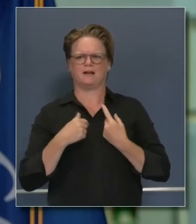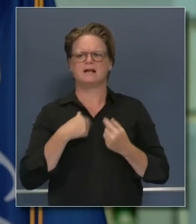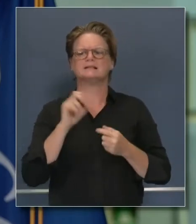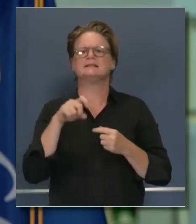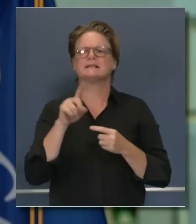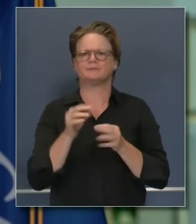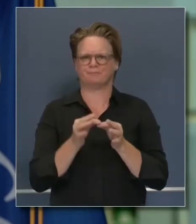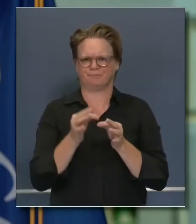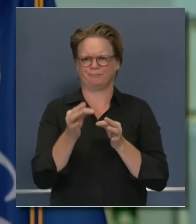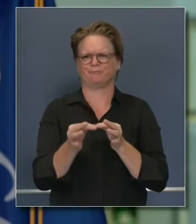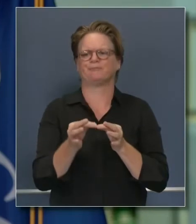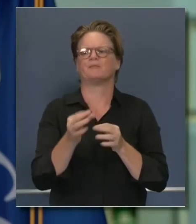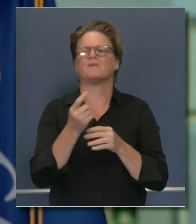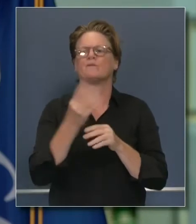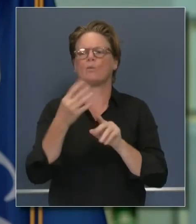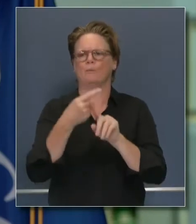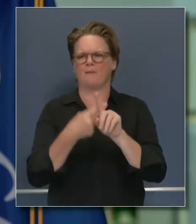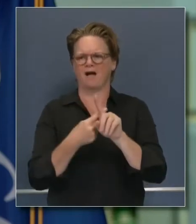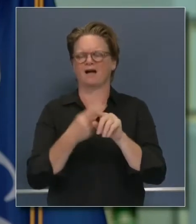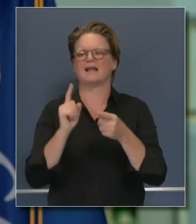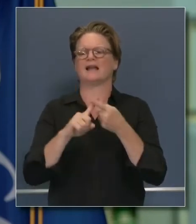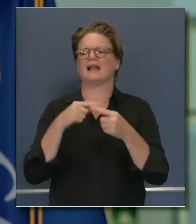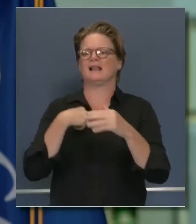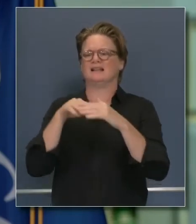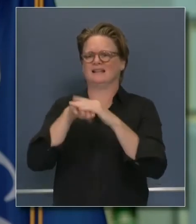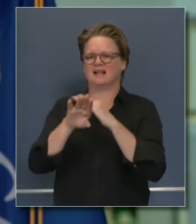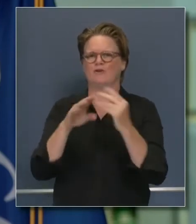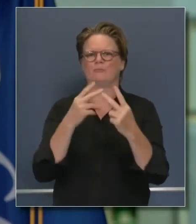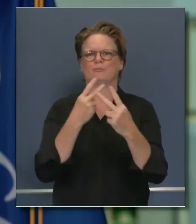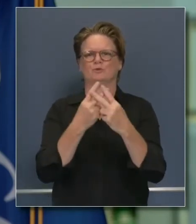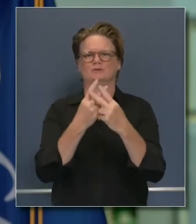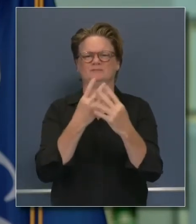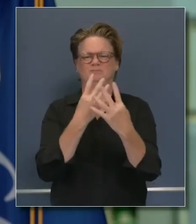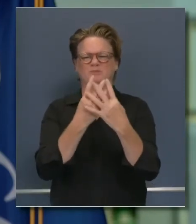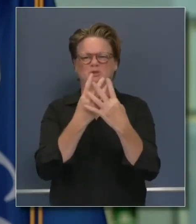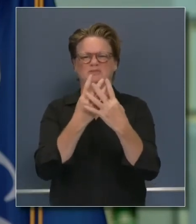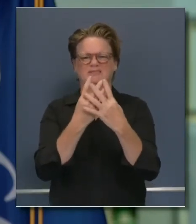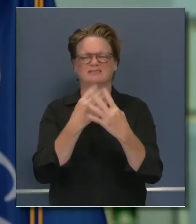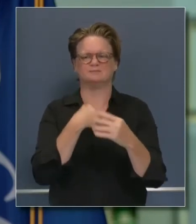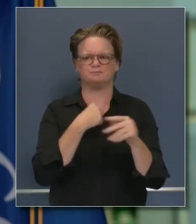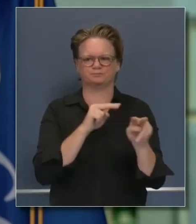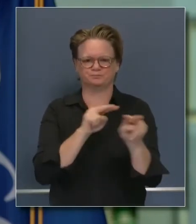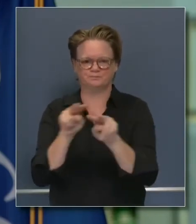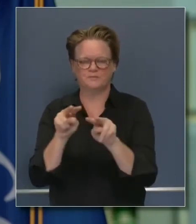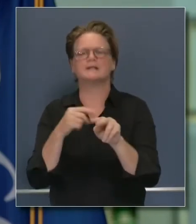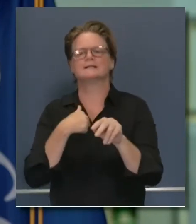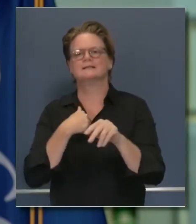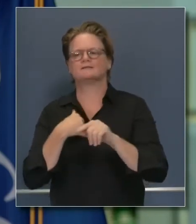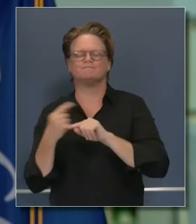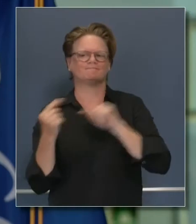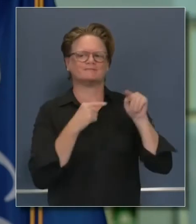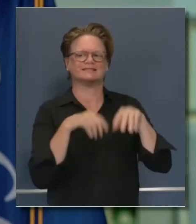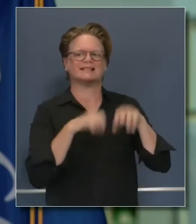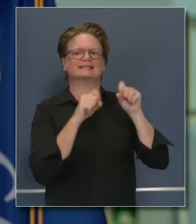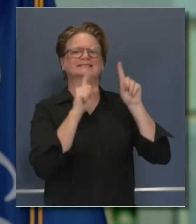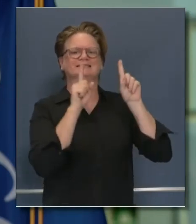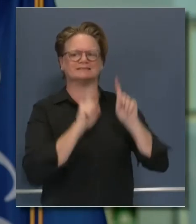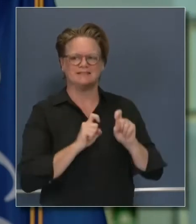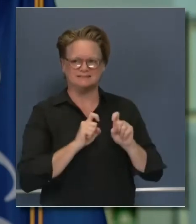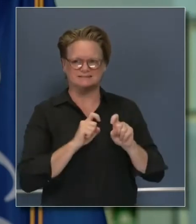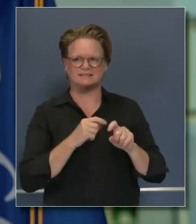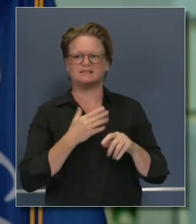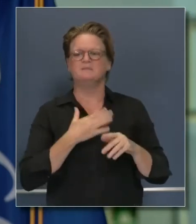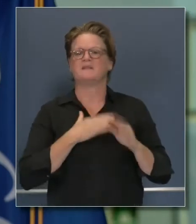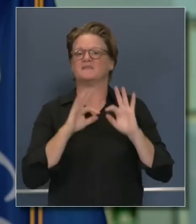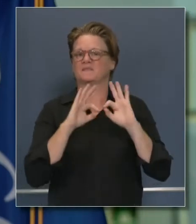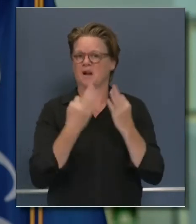into prison where I felt it was appropriate around that time to do so. Accordingly, my family was tested in that capacity as